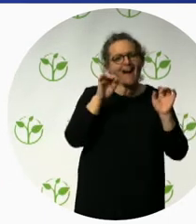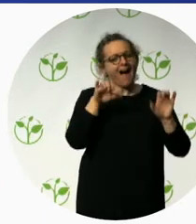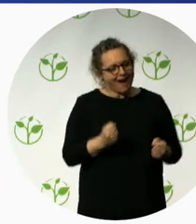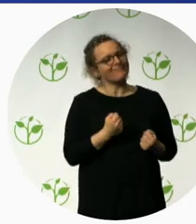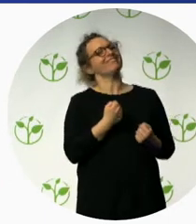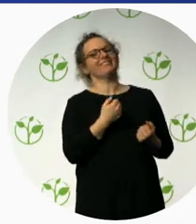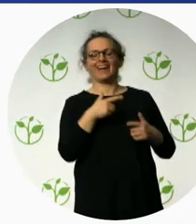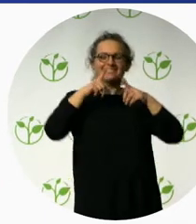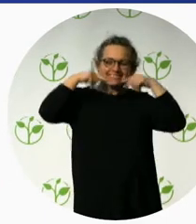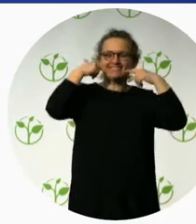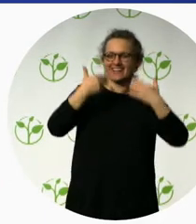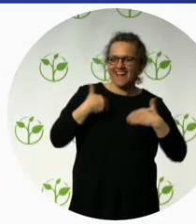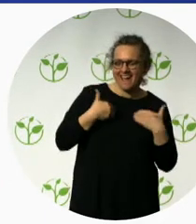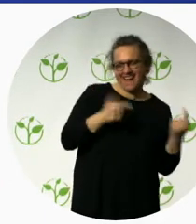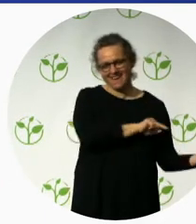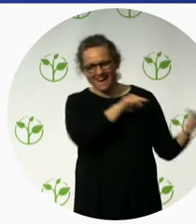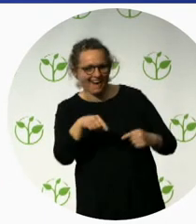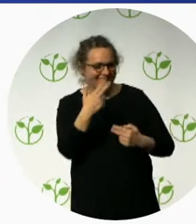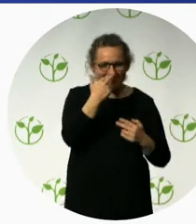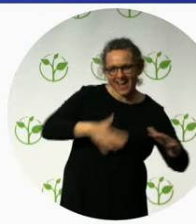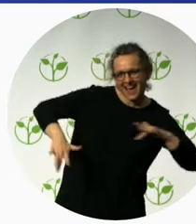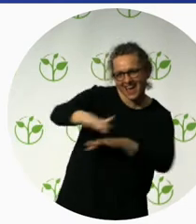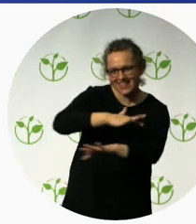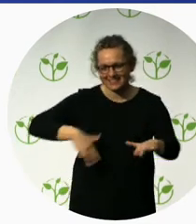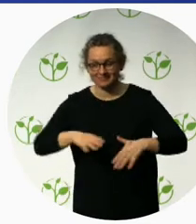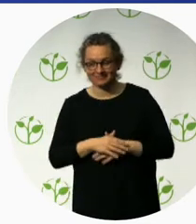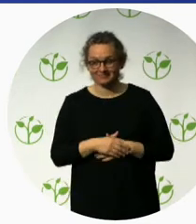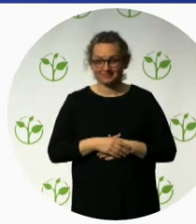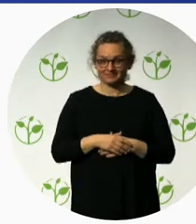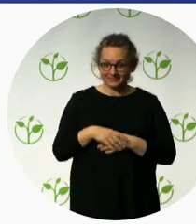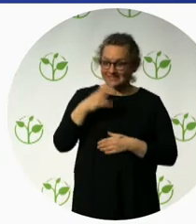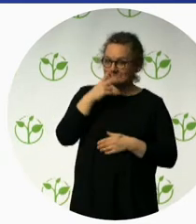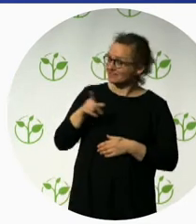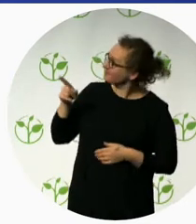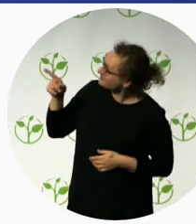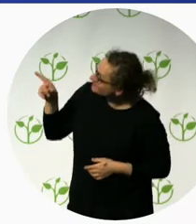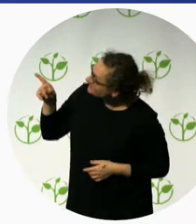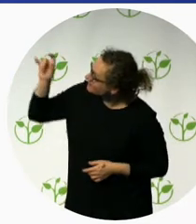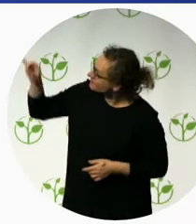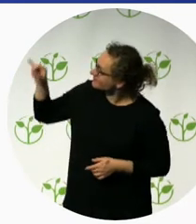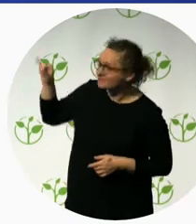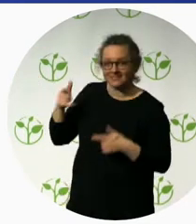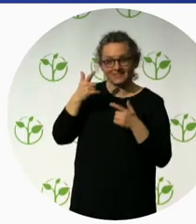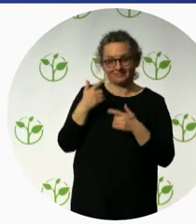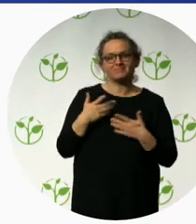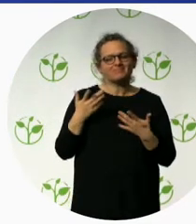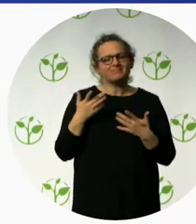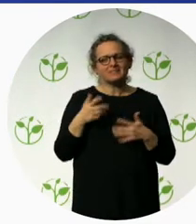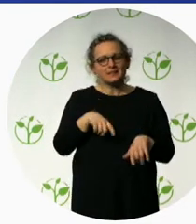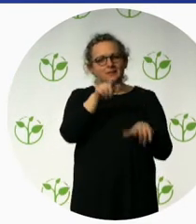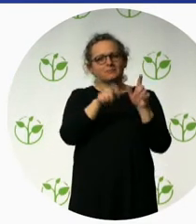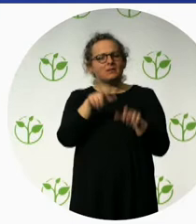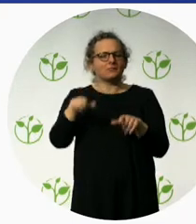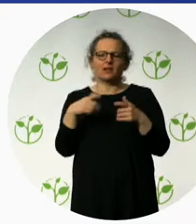Here's just some pictures where we show all the experiences we provide to our guests. They actually do